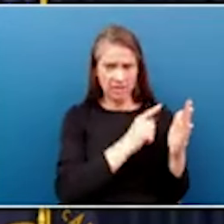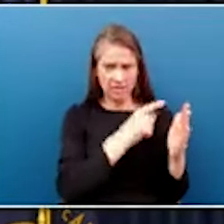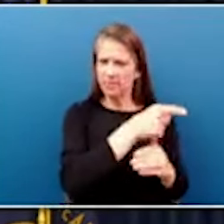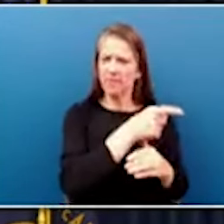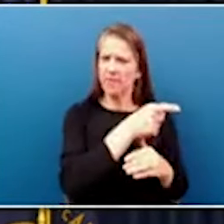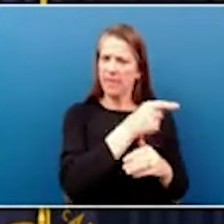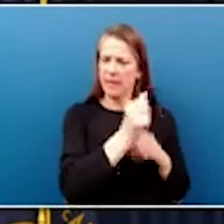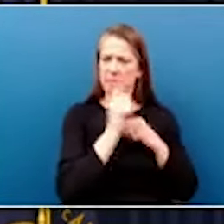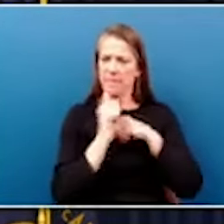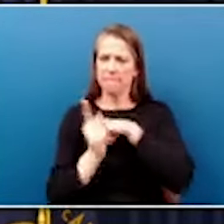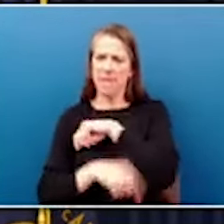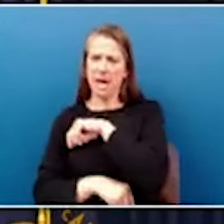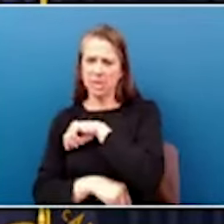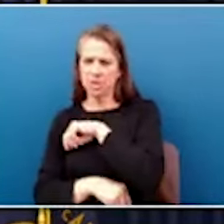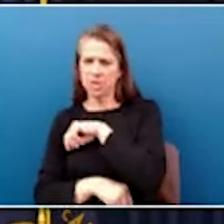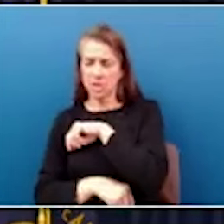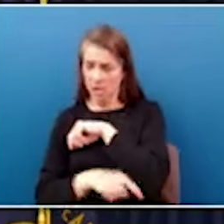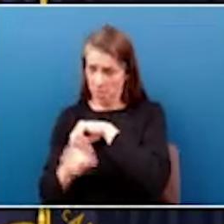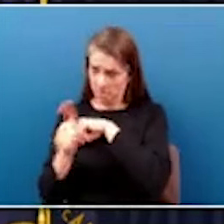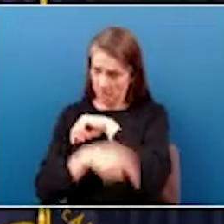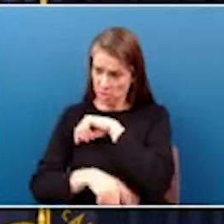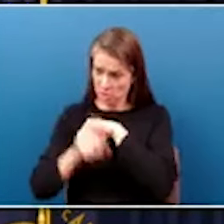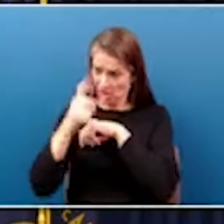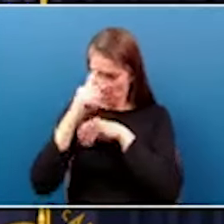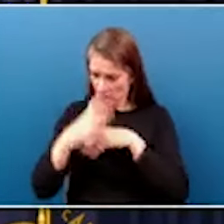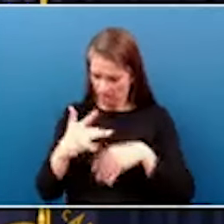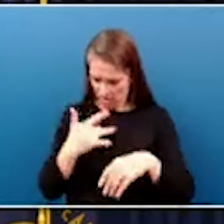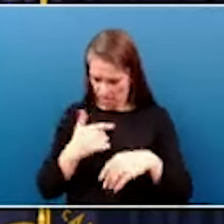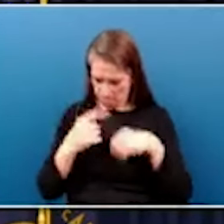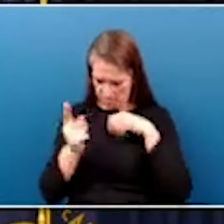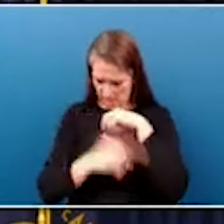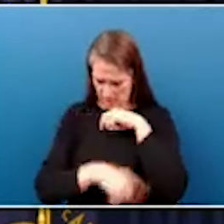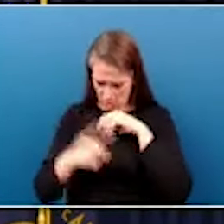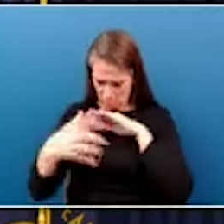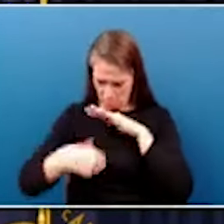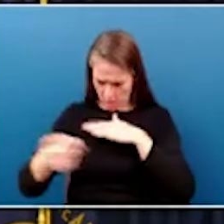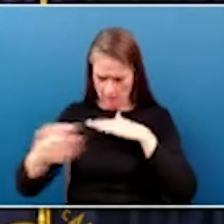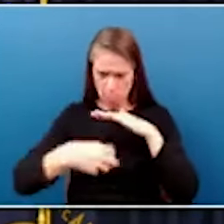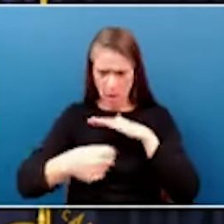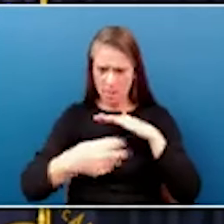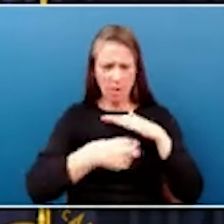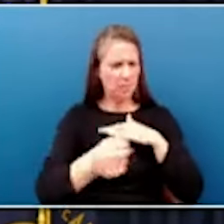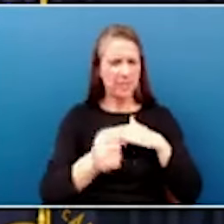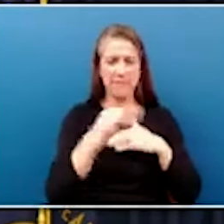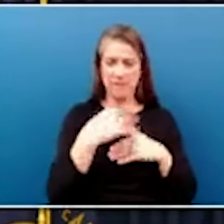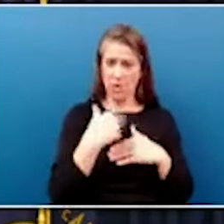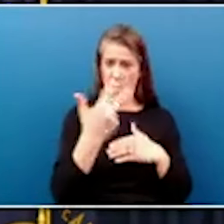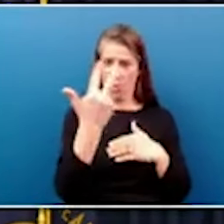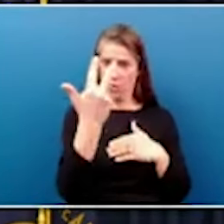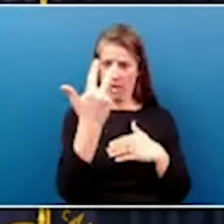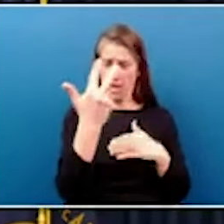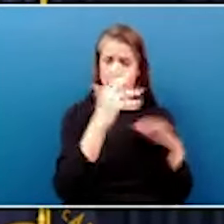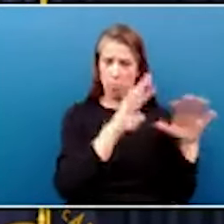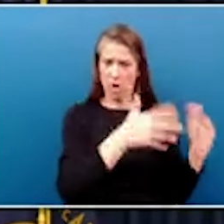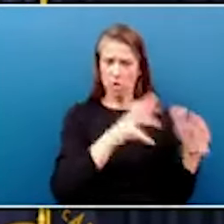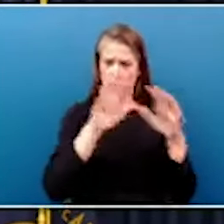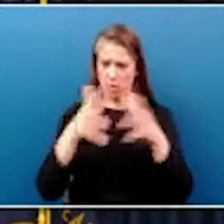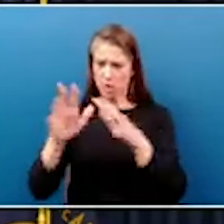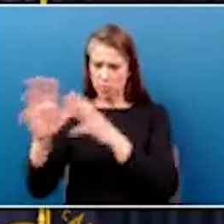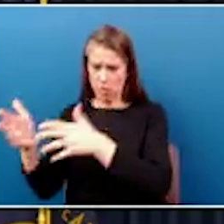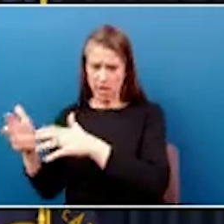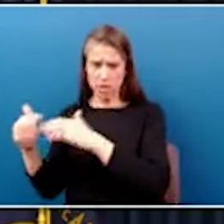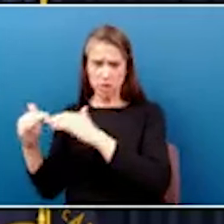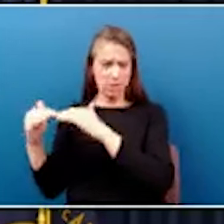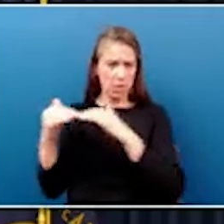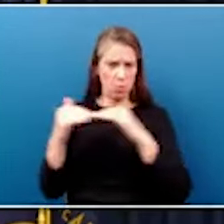from under them. So if you're going to have three equal branches of government, which is what our separation of powers is supposed to be about,